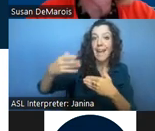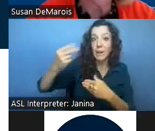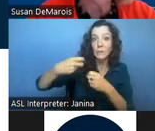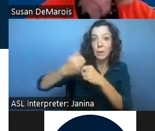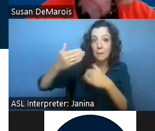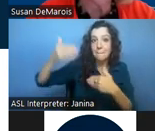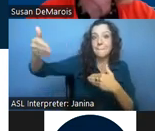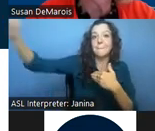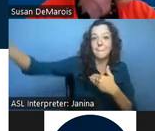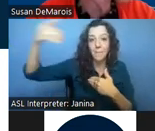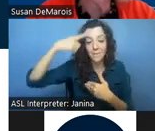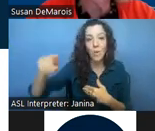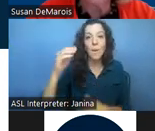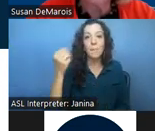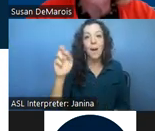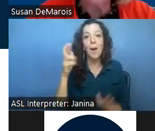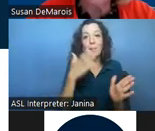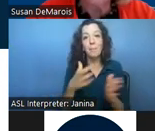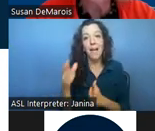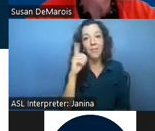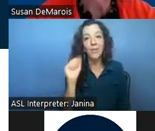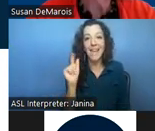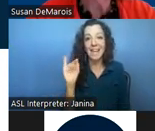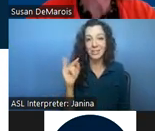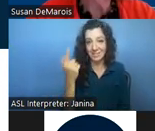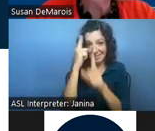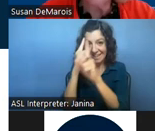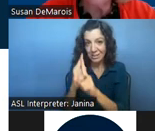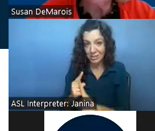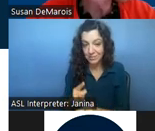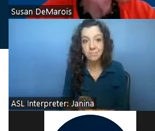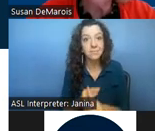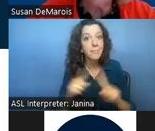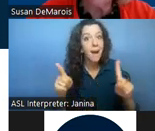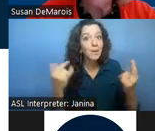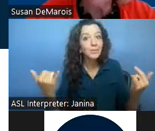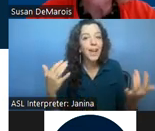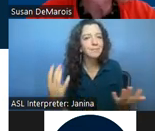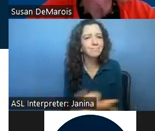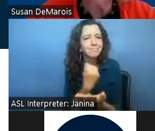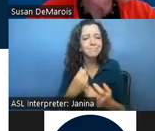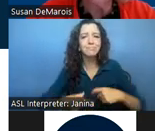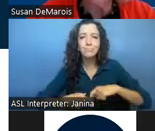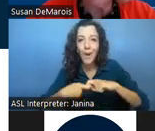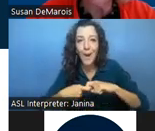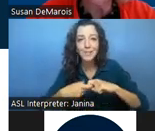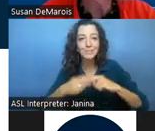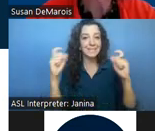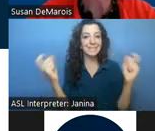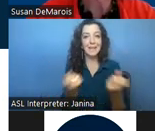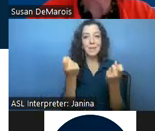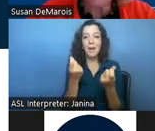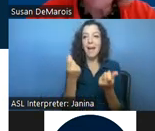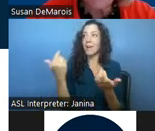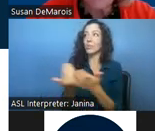master plan for aging initiatives but we wanted to pause today to celebrate these investments that you'll be hearing more about